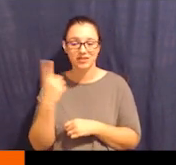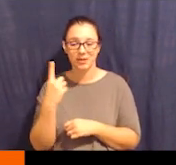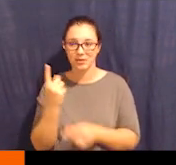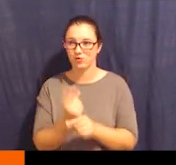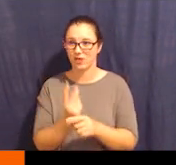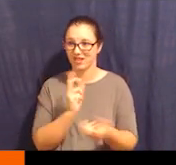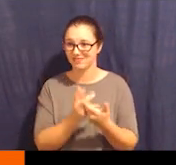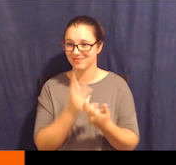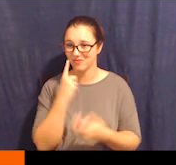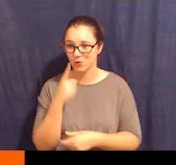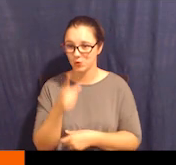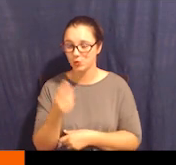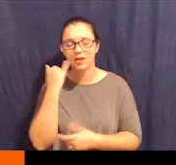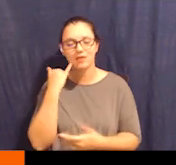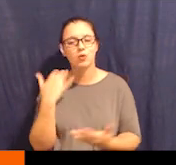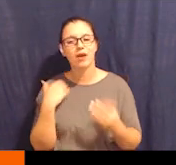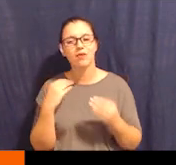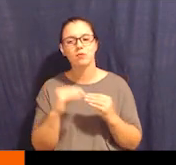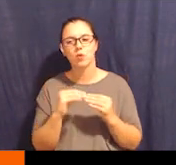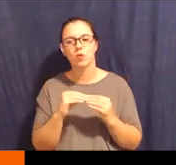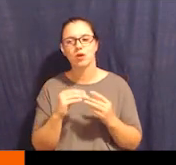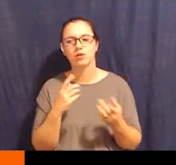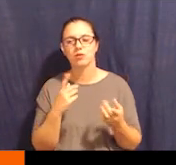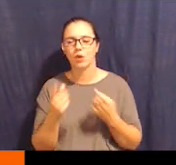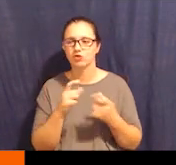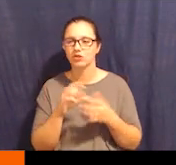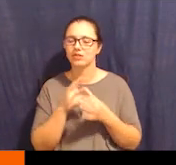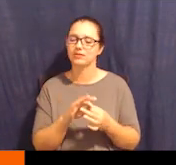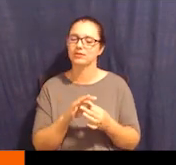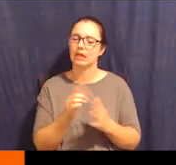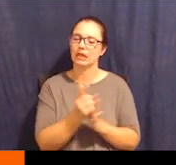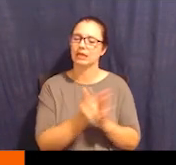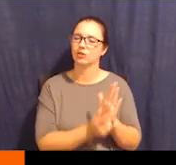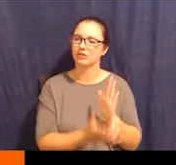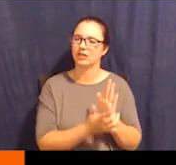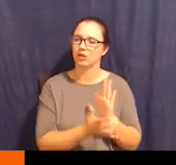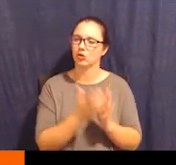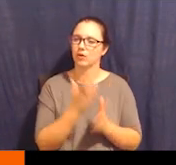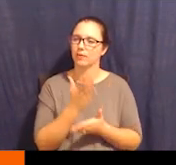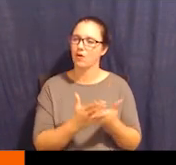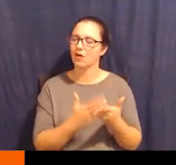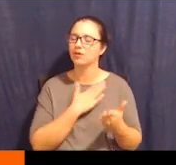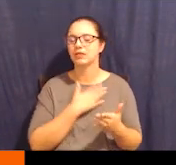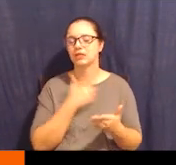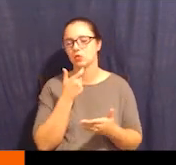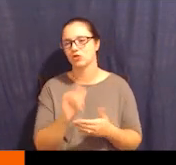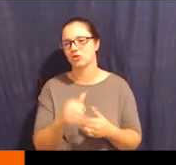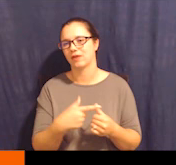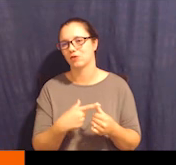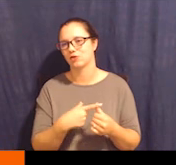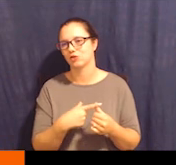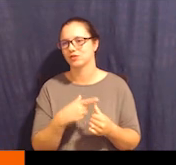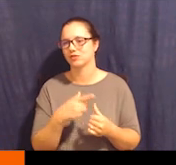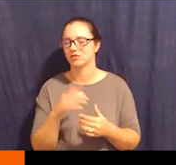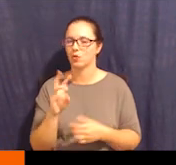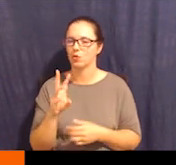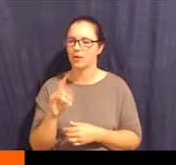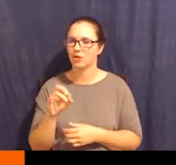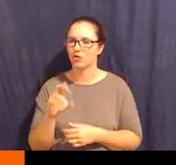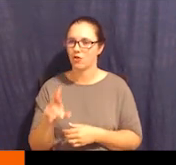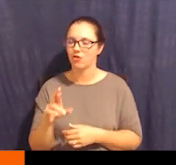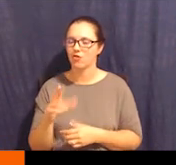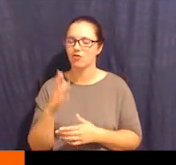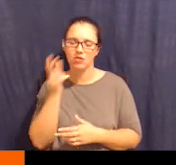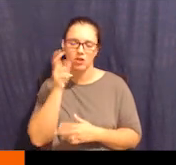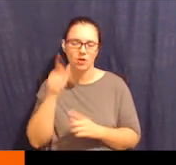side of things, again, watch that first webinar, hear about Mike's story, how he got out of guardianship, how he uses SDM. And then this